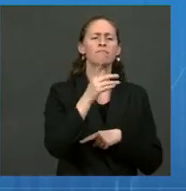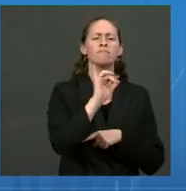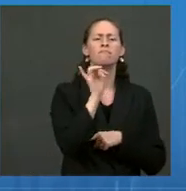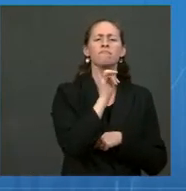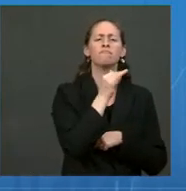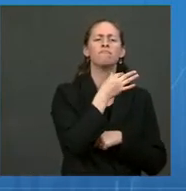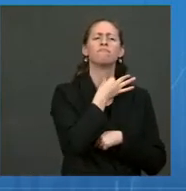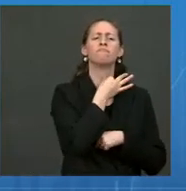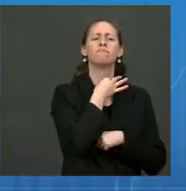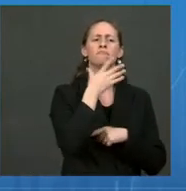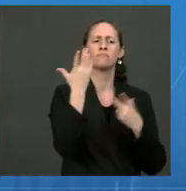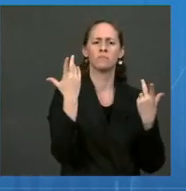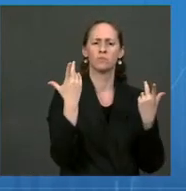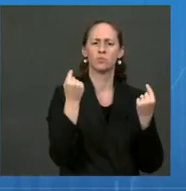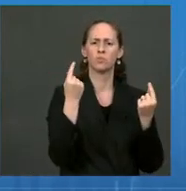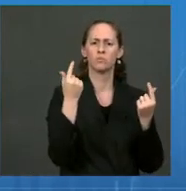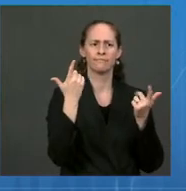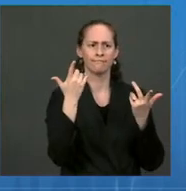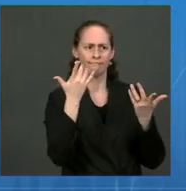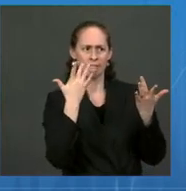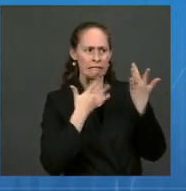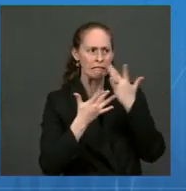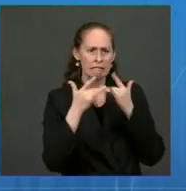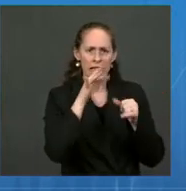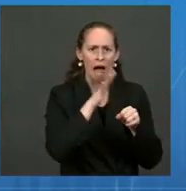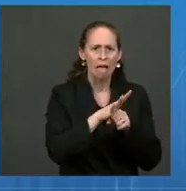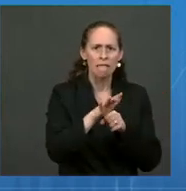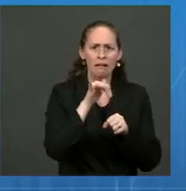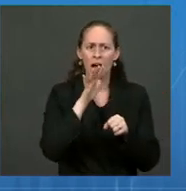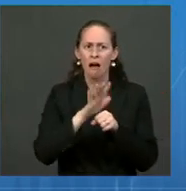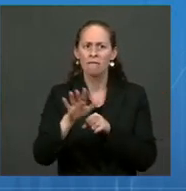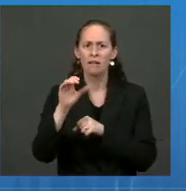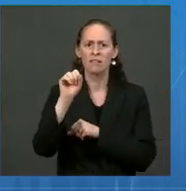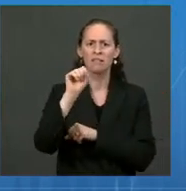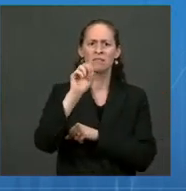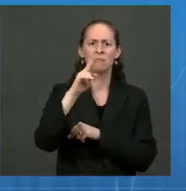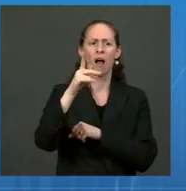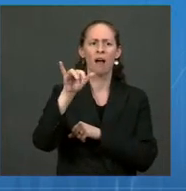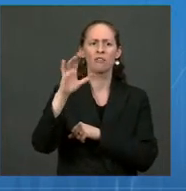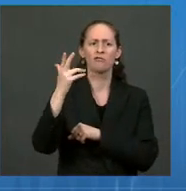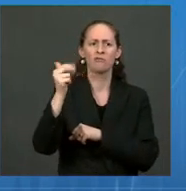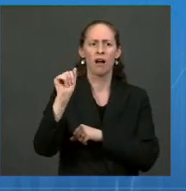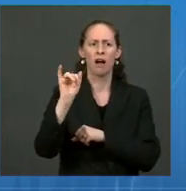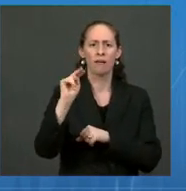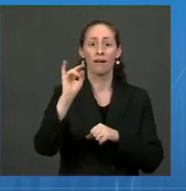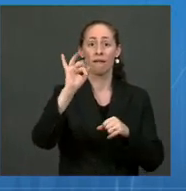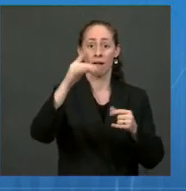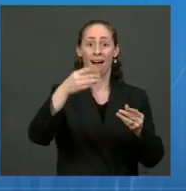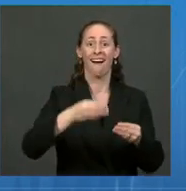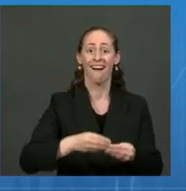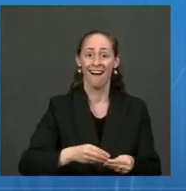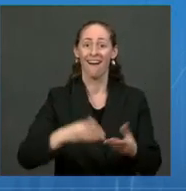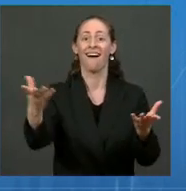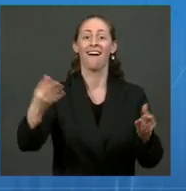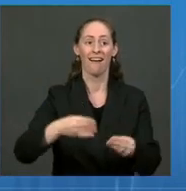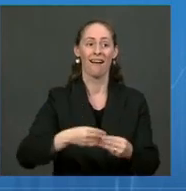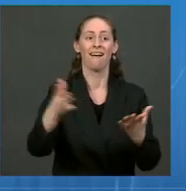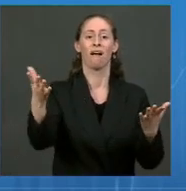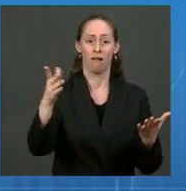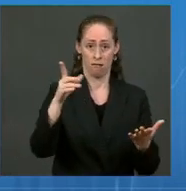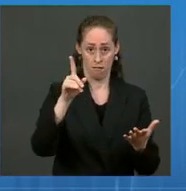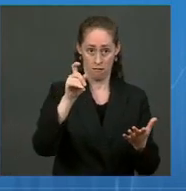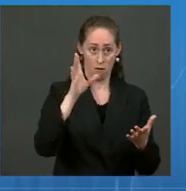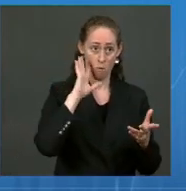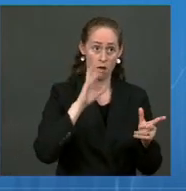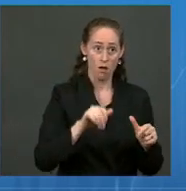chain crunch in the determination of when to begin that? Some of the transport companies and